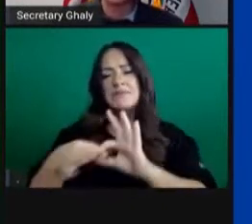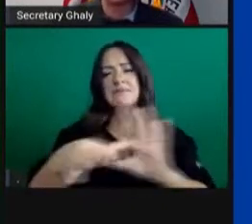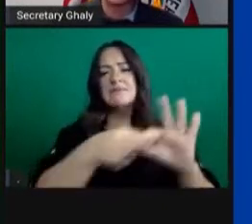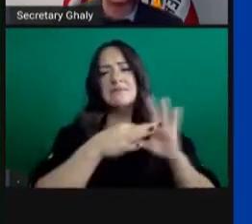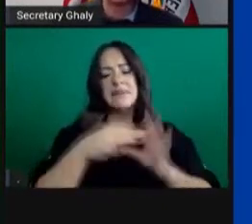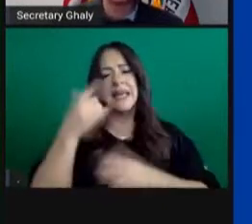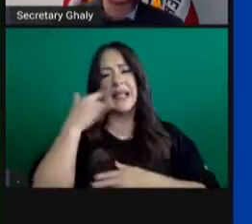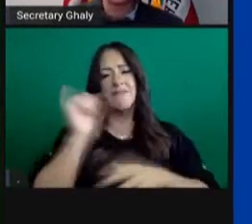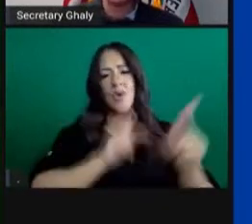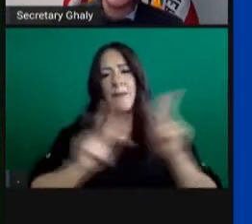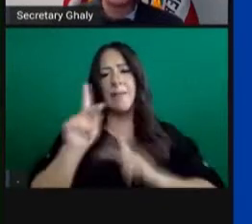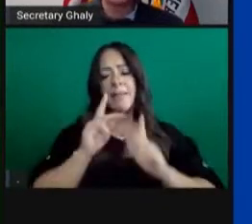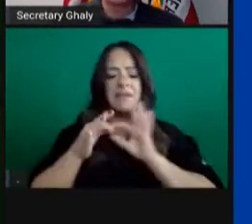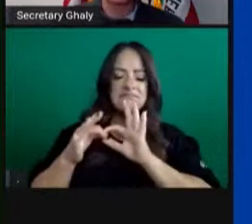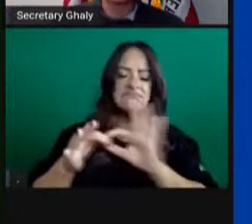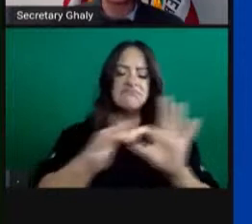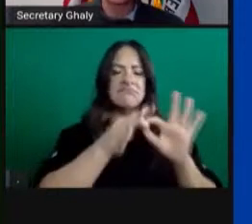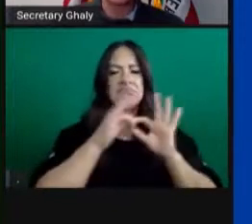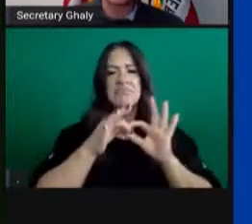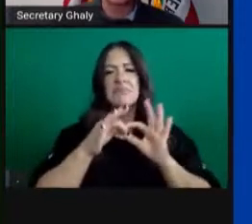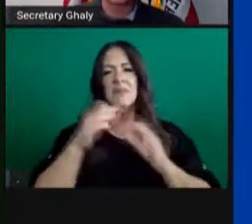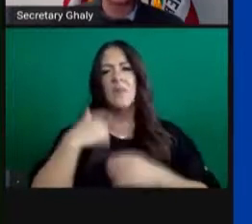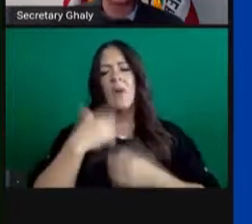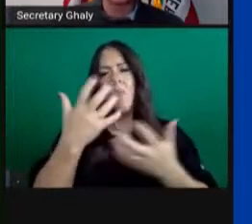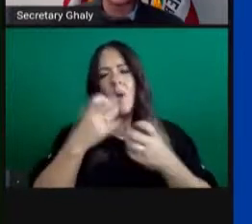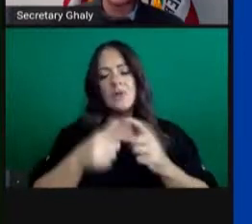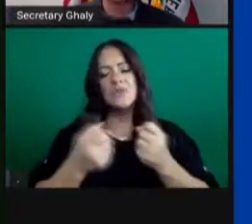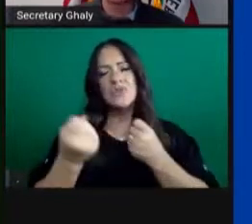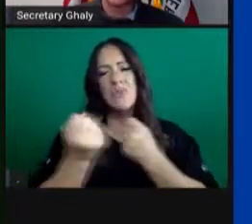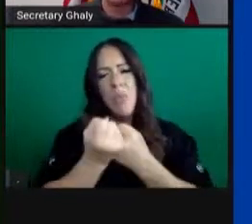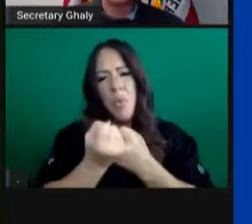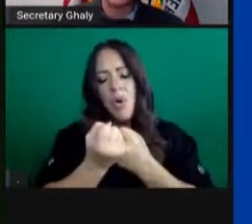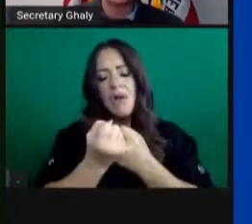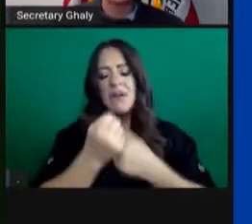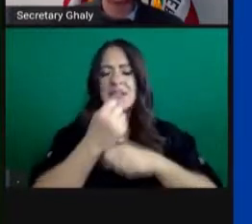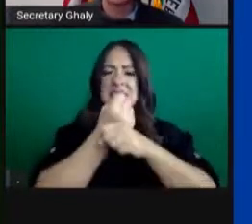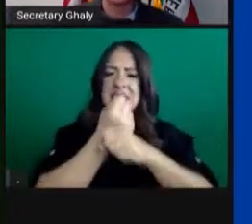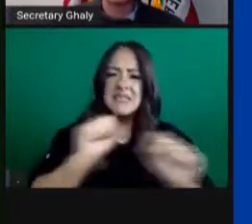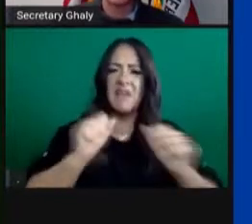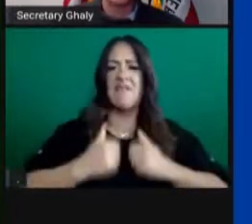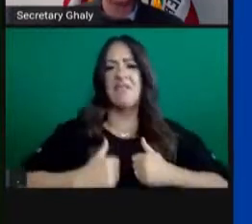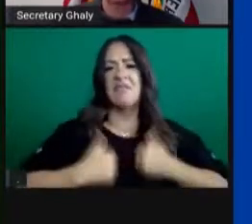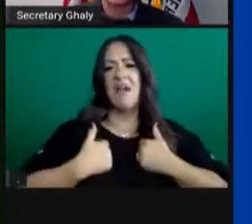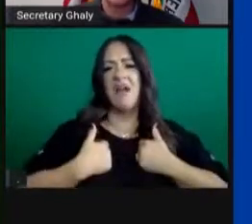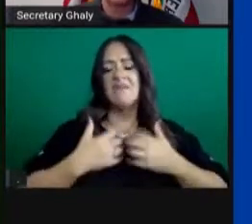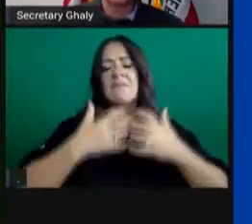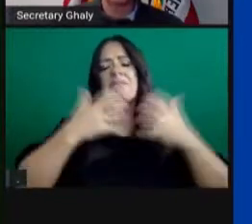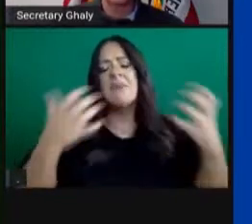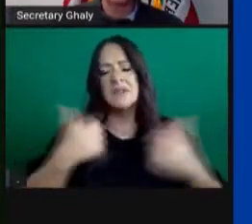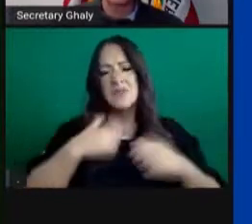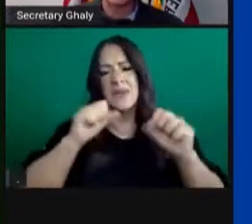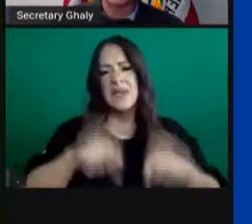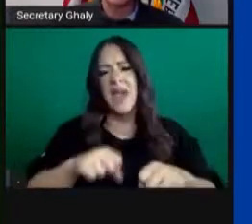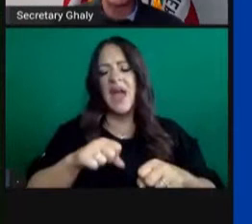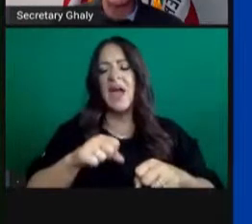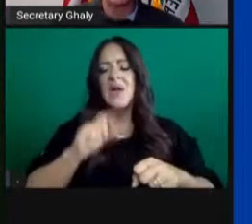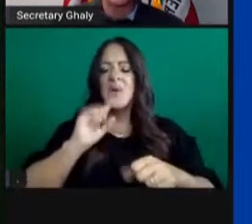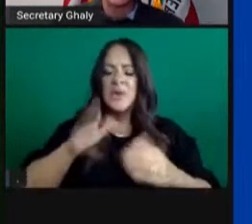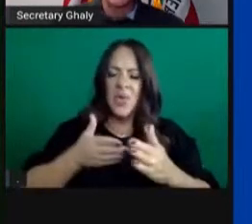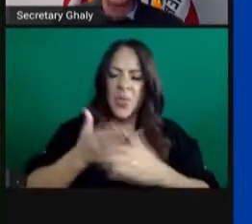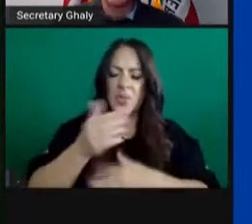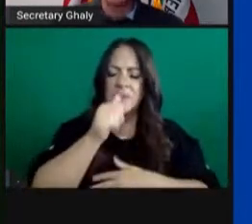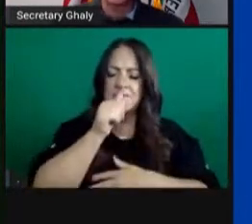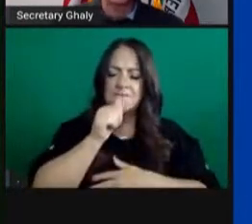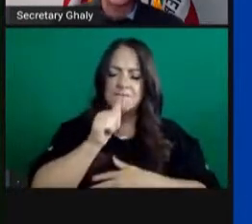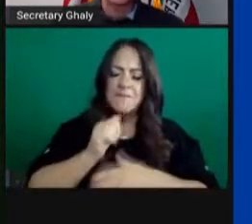want to continue to be about supporting and saving lives as much as we can as we get through this winter search.